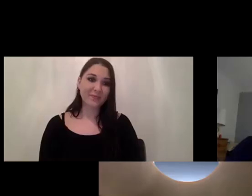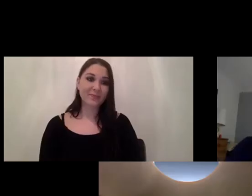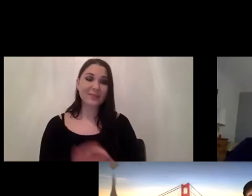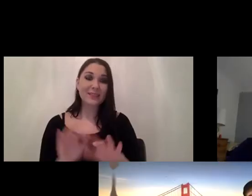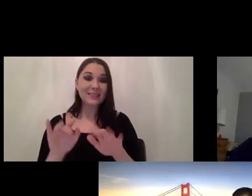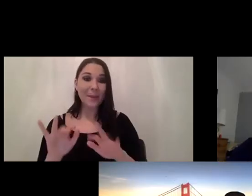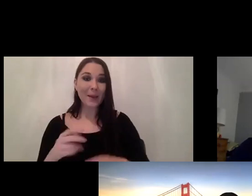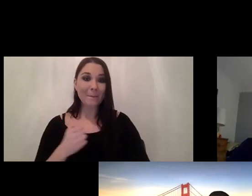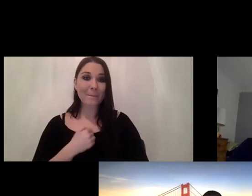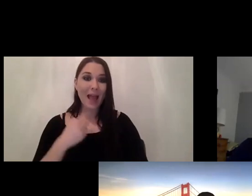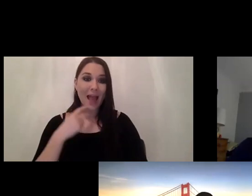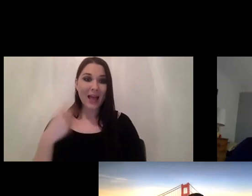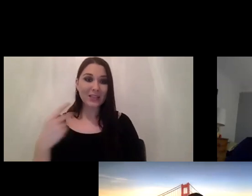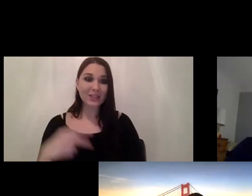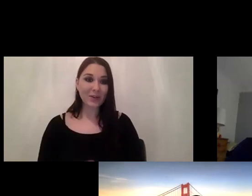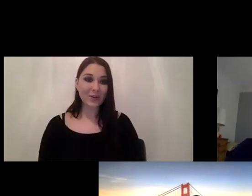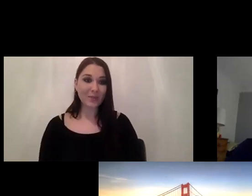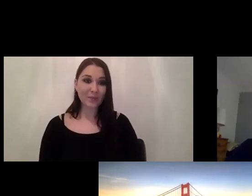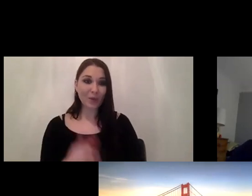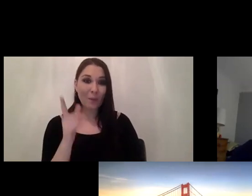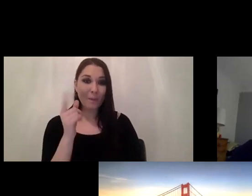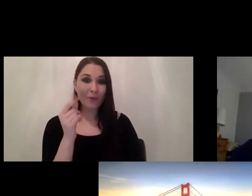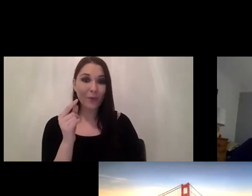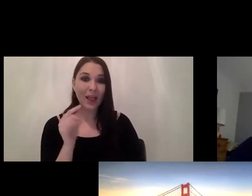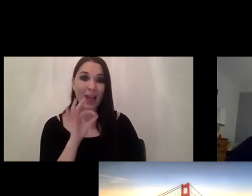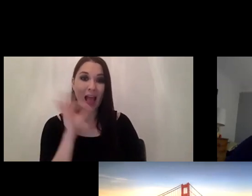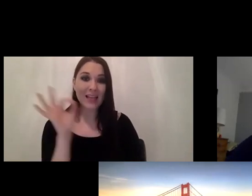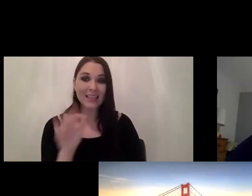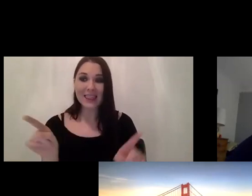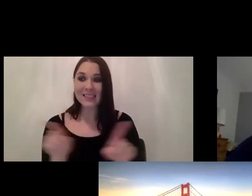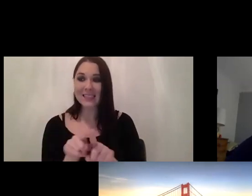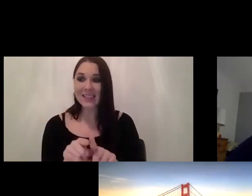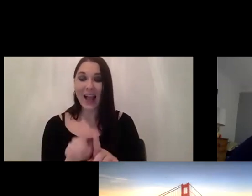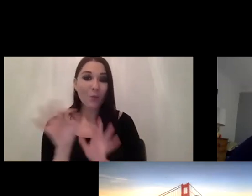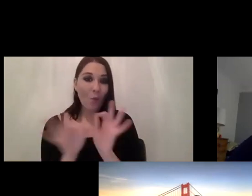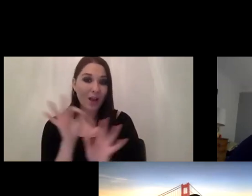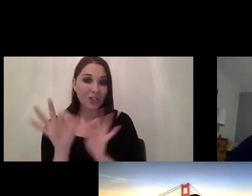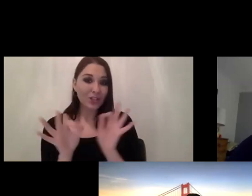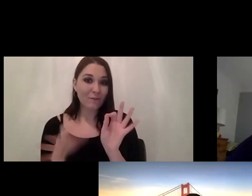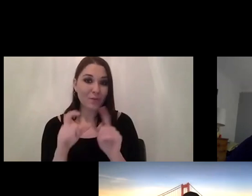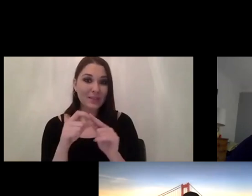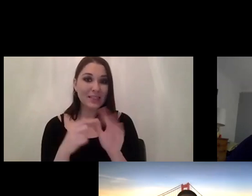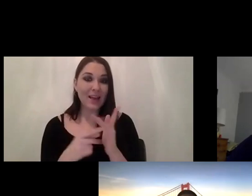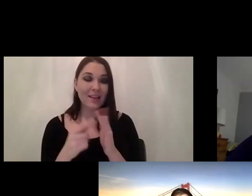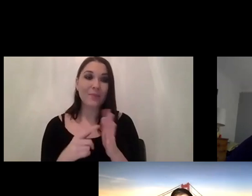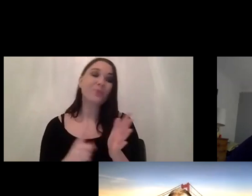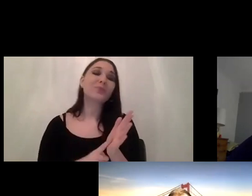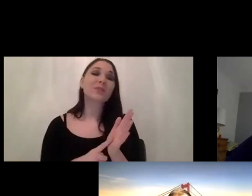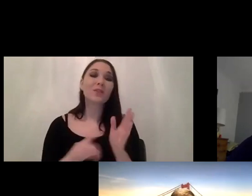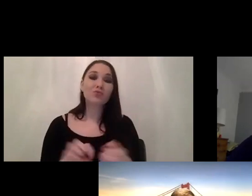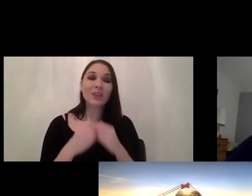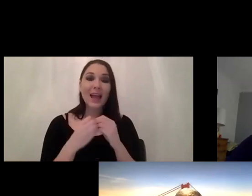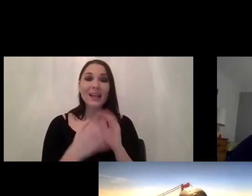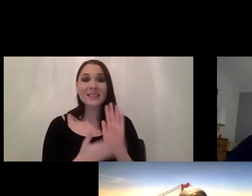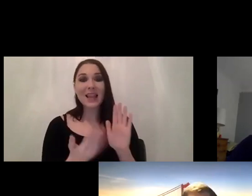i may i may be possibly asking the same question here so it's a question from daniel yes great slides practical advices on